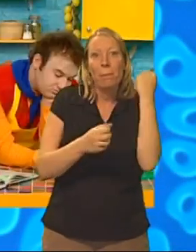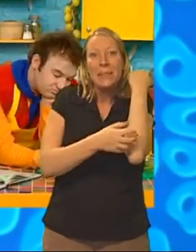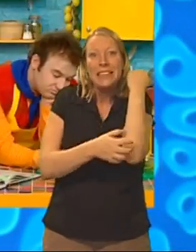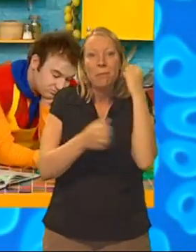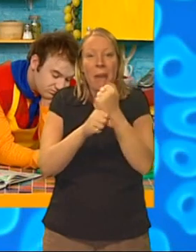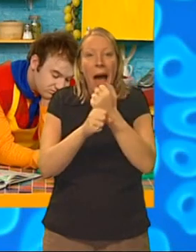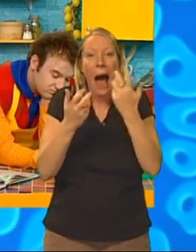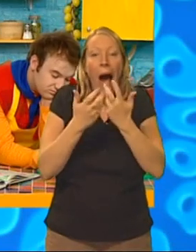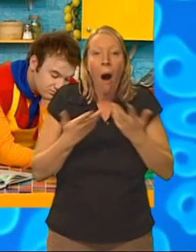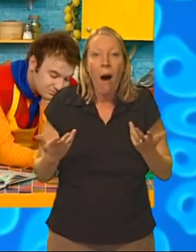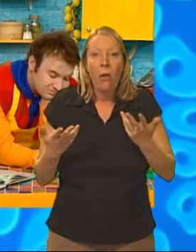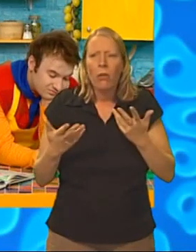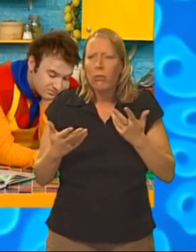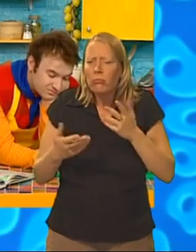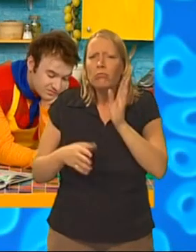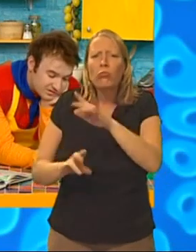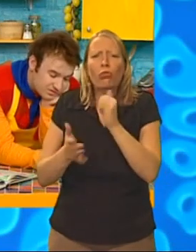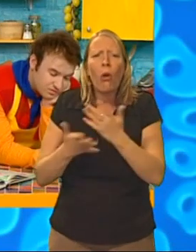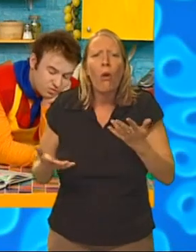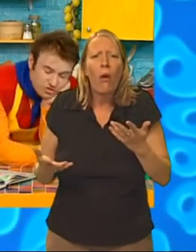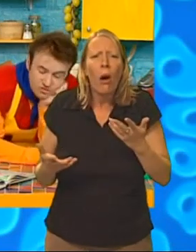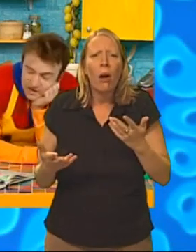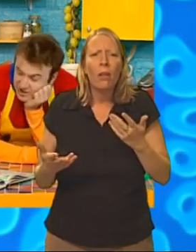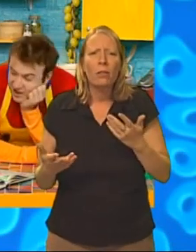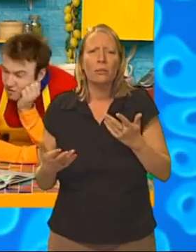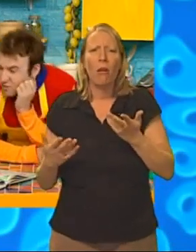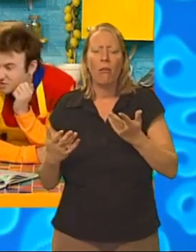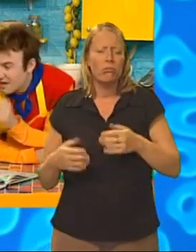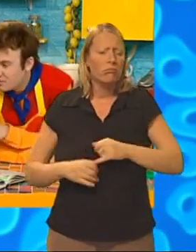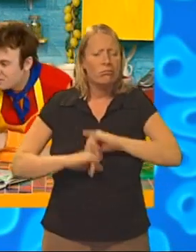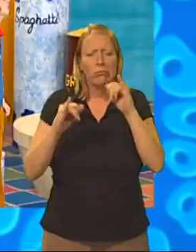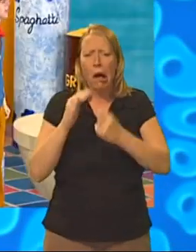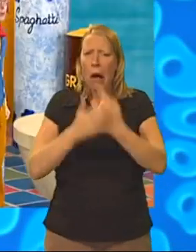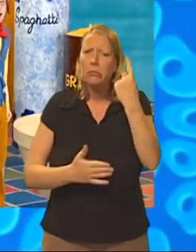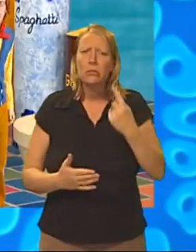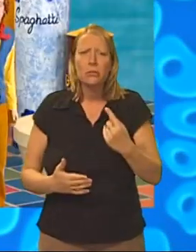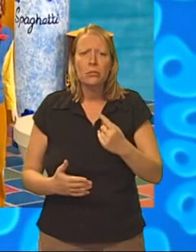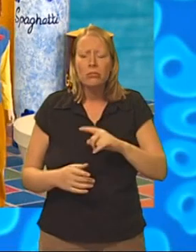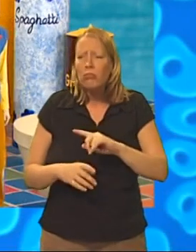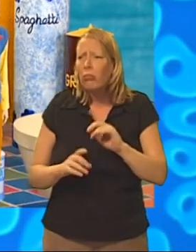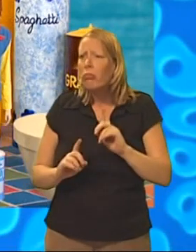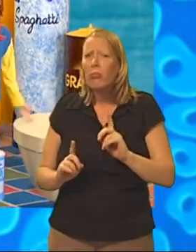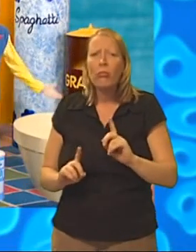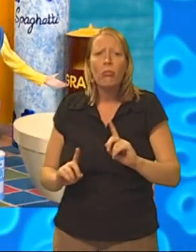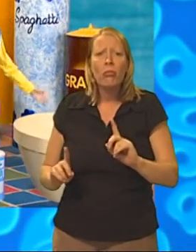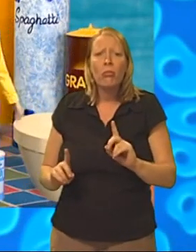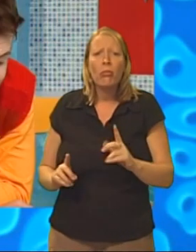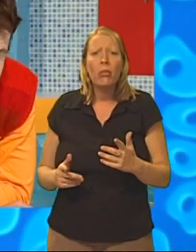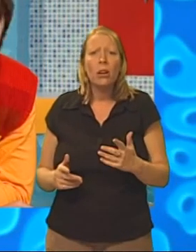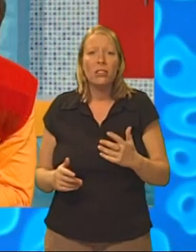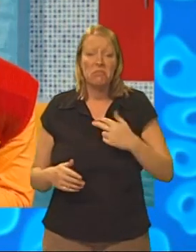Oh! What's the matter Ben? Oh! Something terrible's happened! Oh no! What?